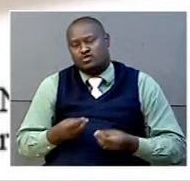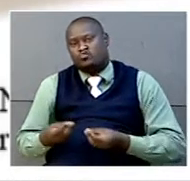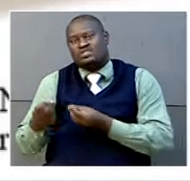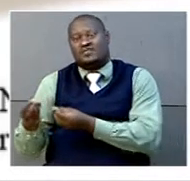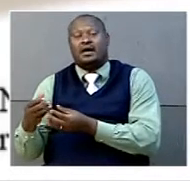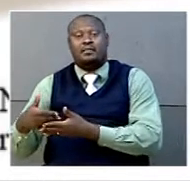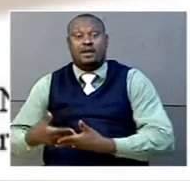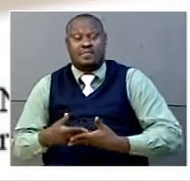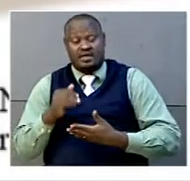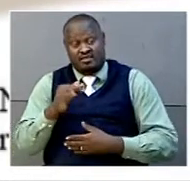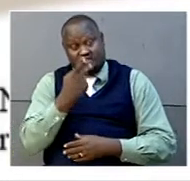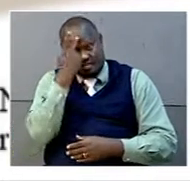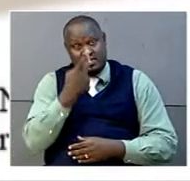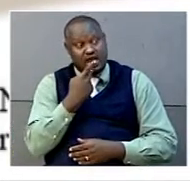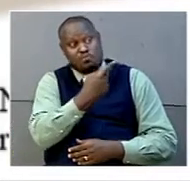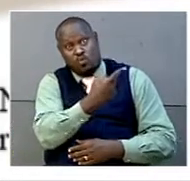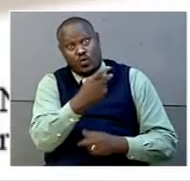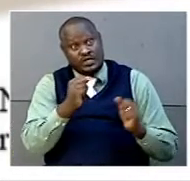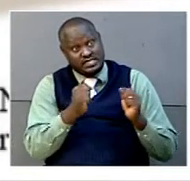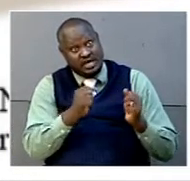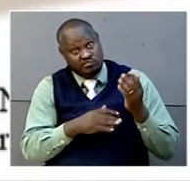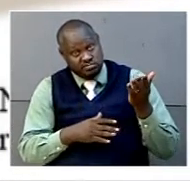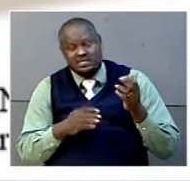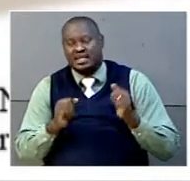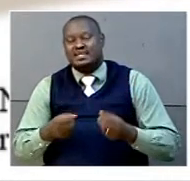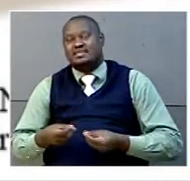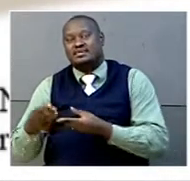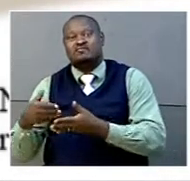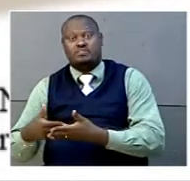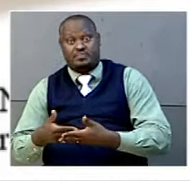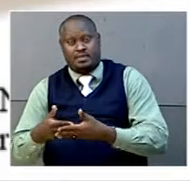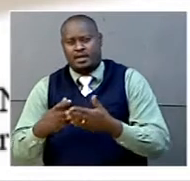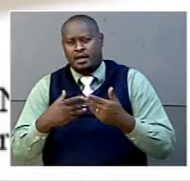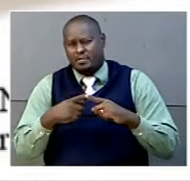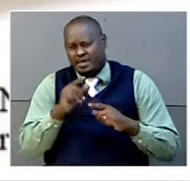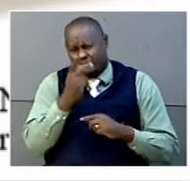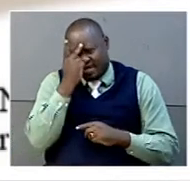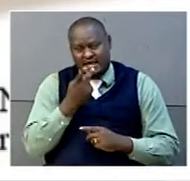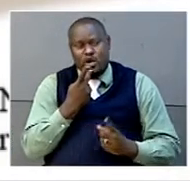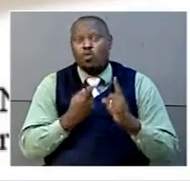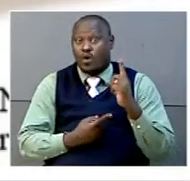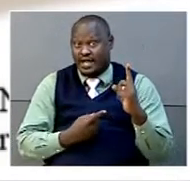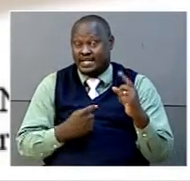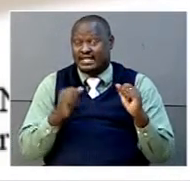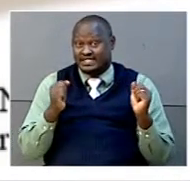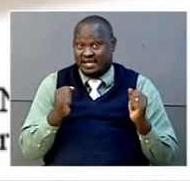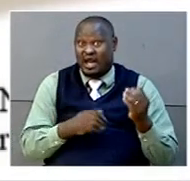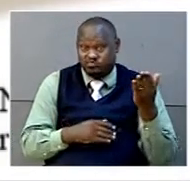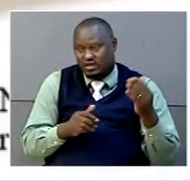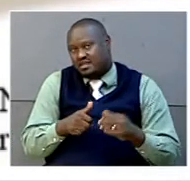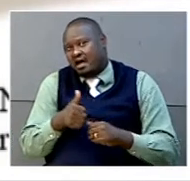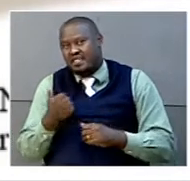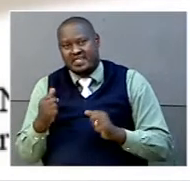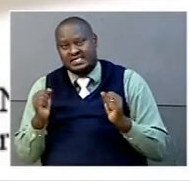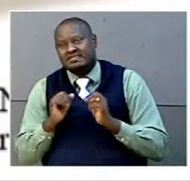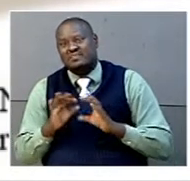if all the parents are carriers of sickle cell traits. However, if one of the parents is a carrier of the sickle cell traits and the